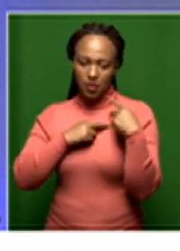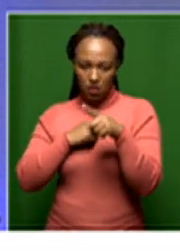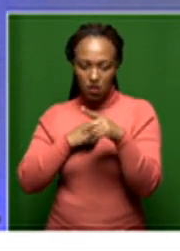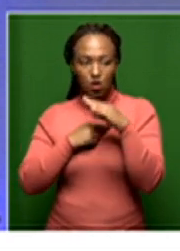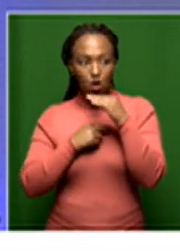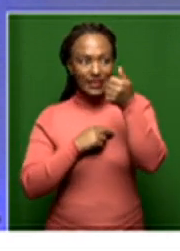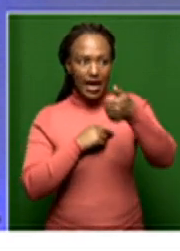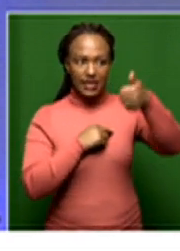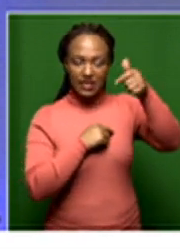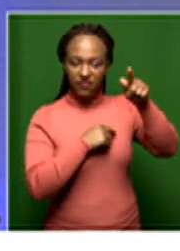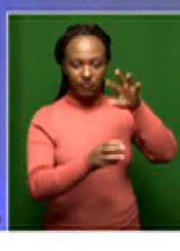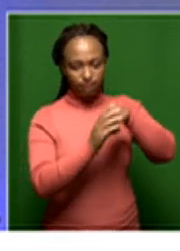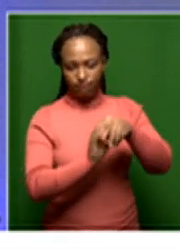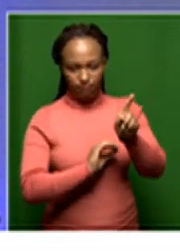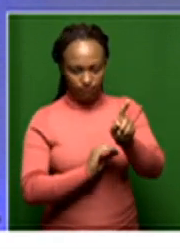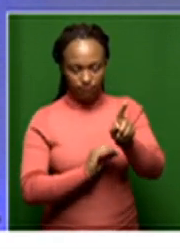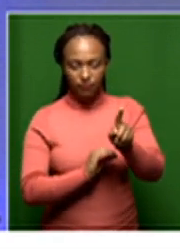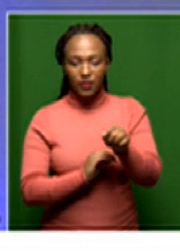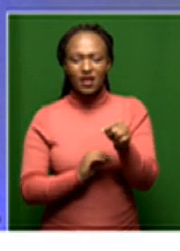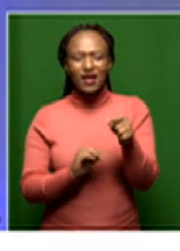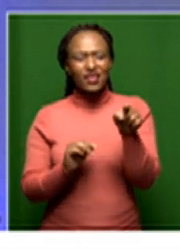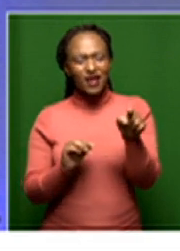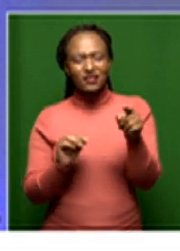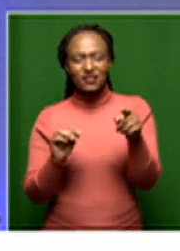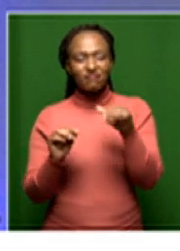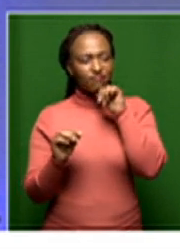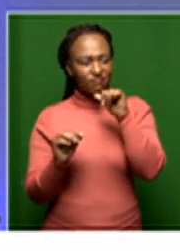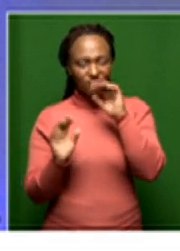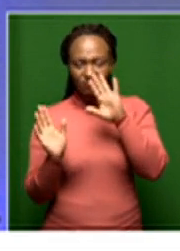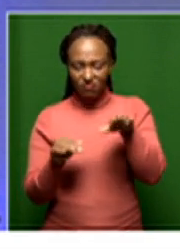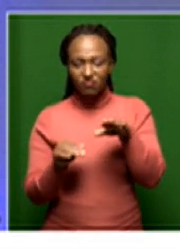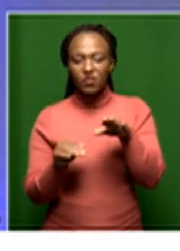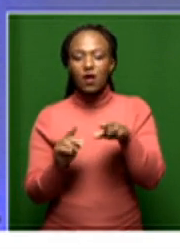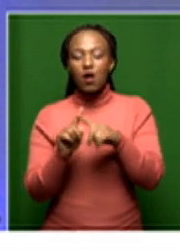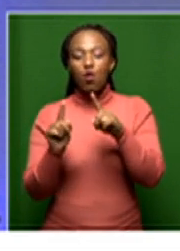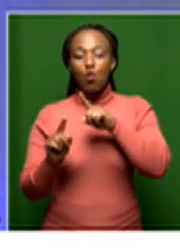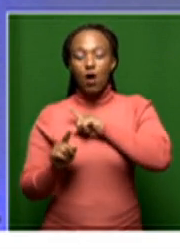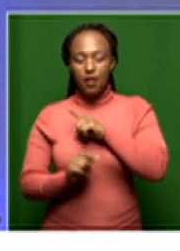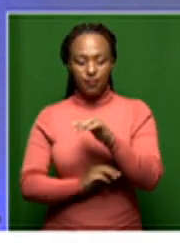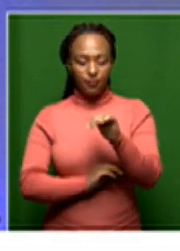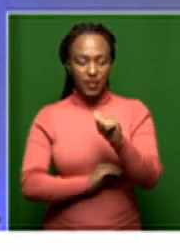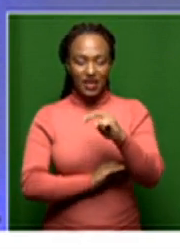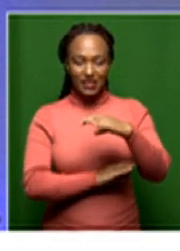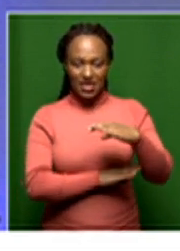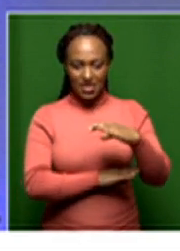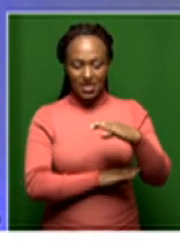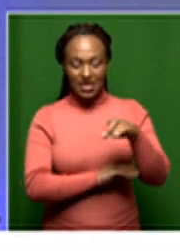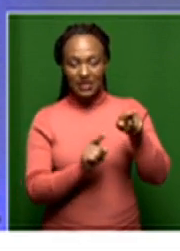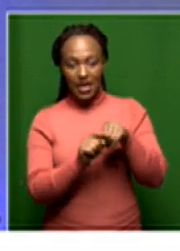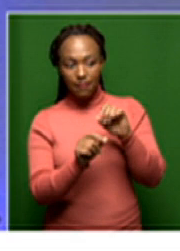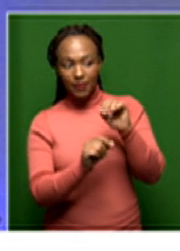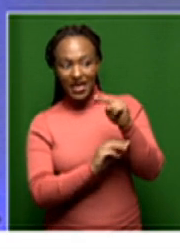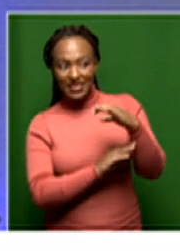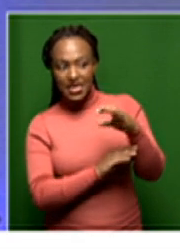not by the executive. But that distinction does not matter in this case because the ANC and its National